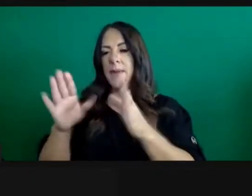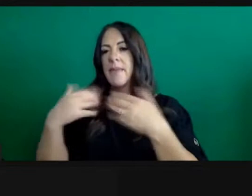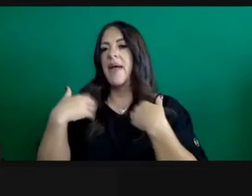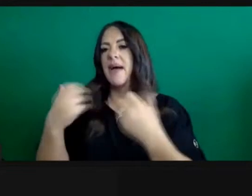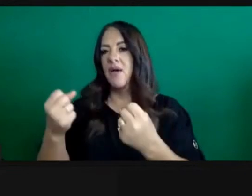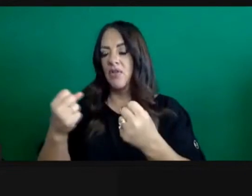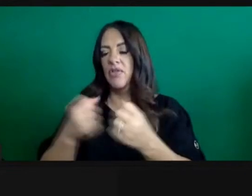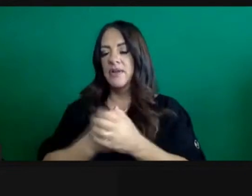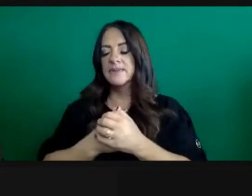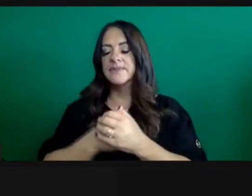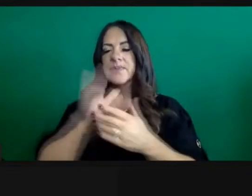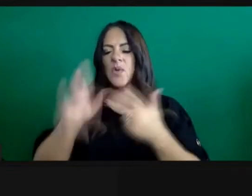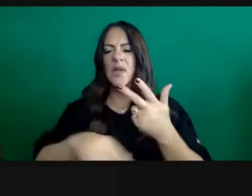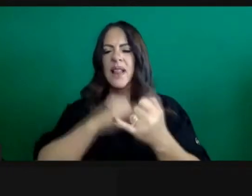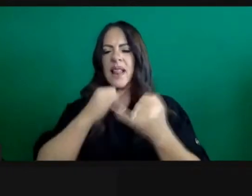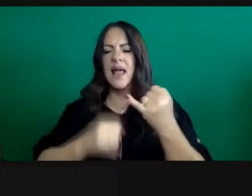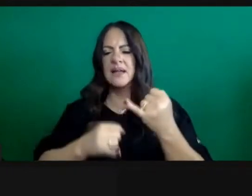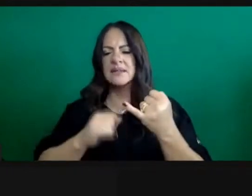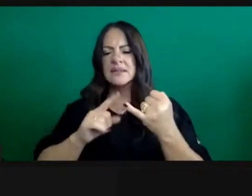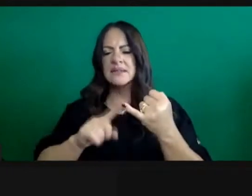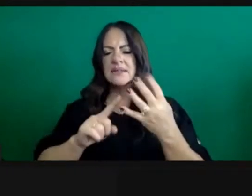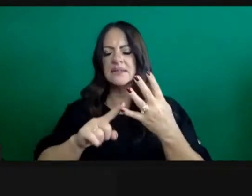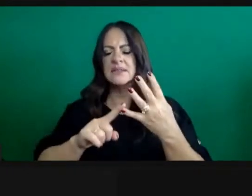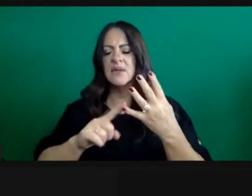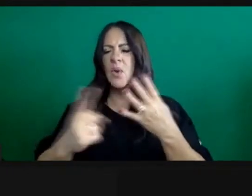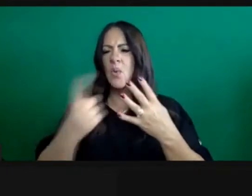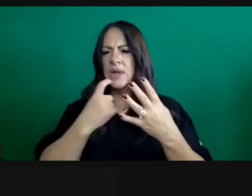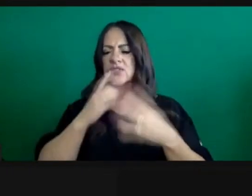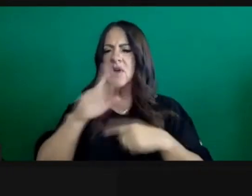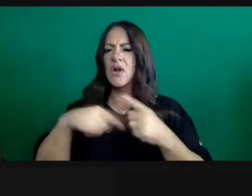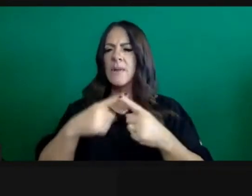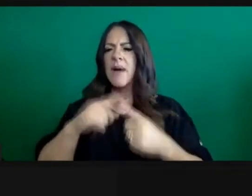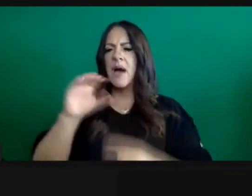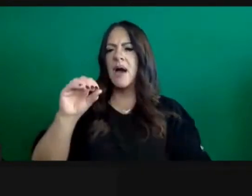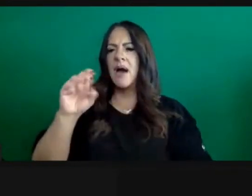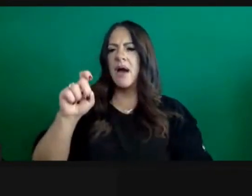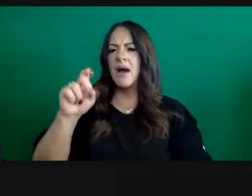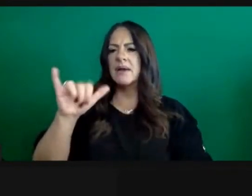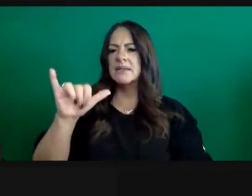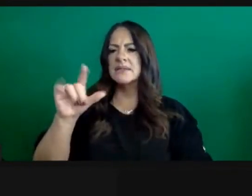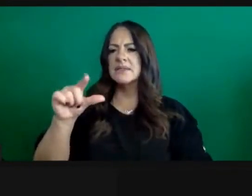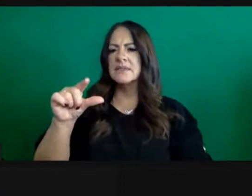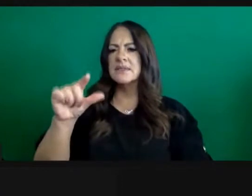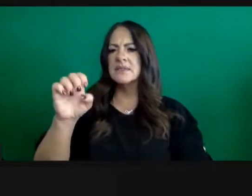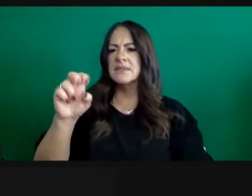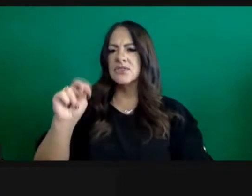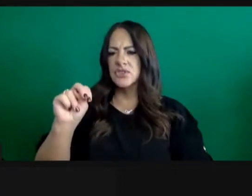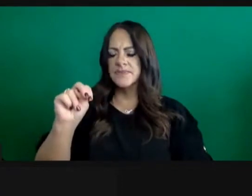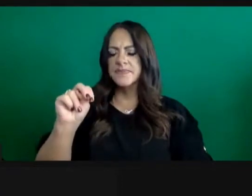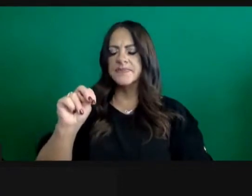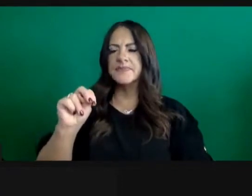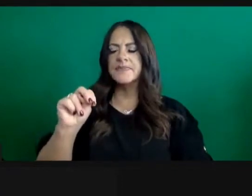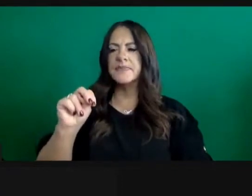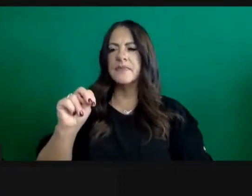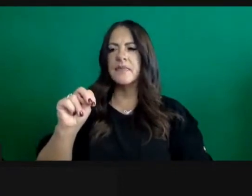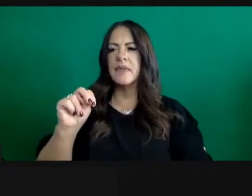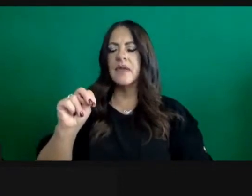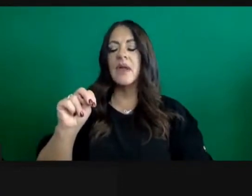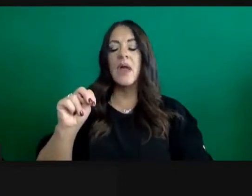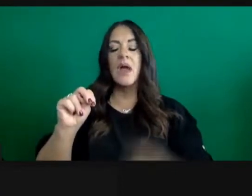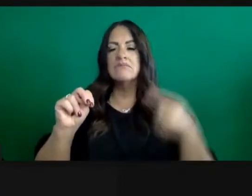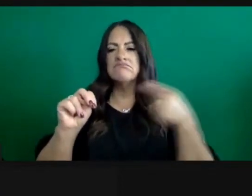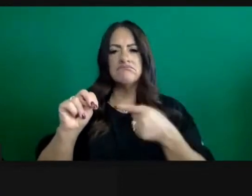To your last question on oxygen, we have been for many weeks looking at issues around oxygen,